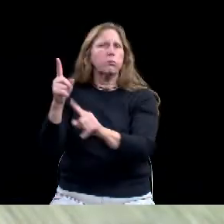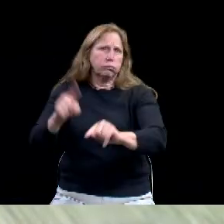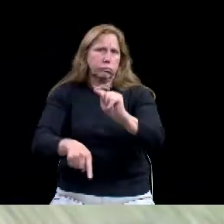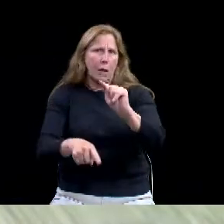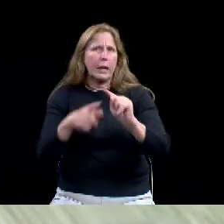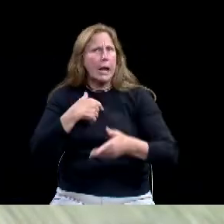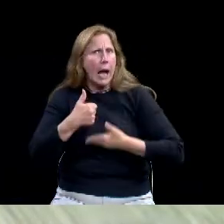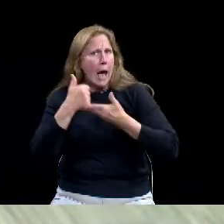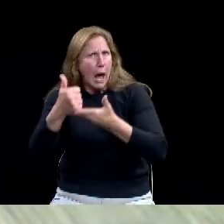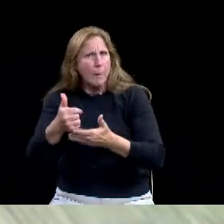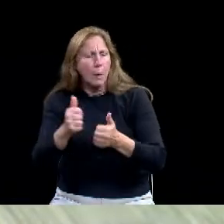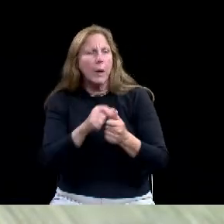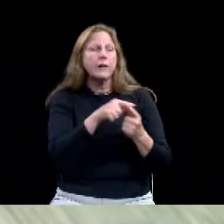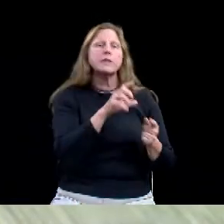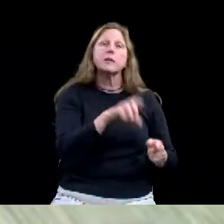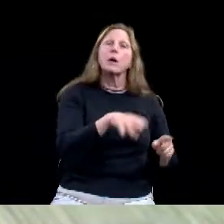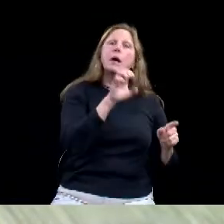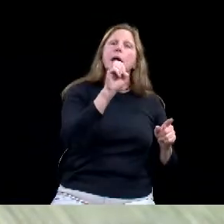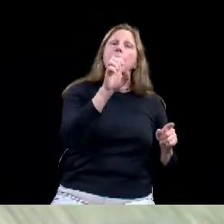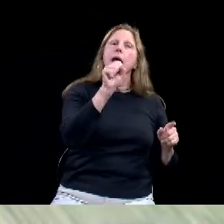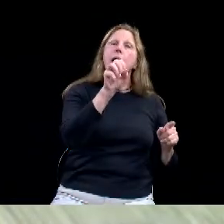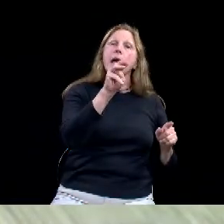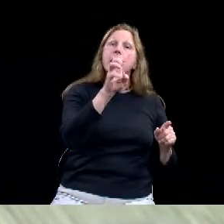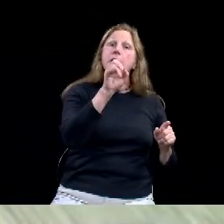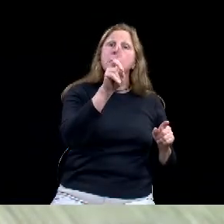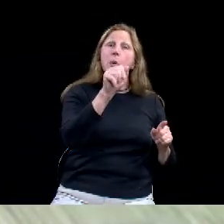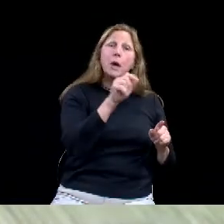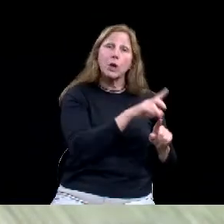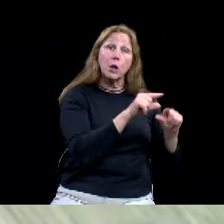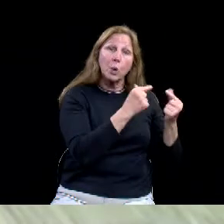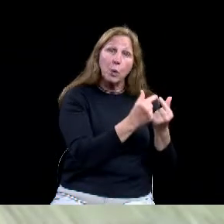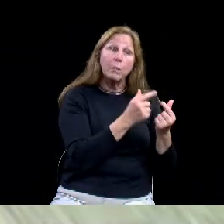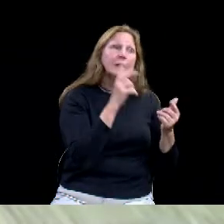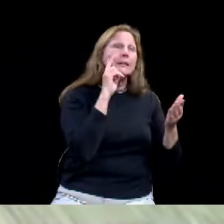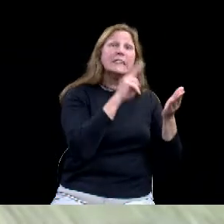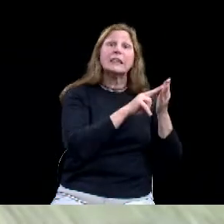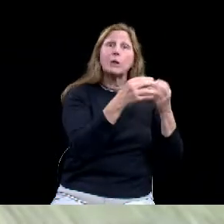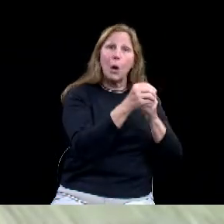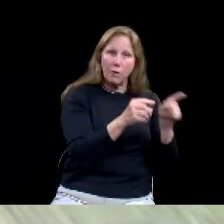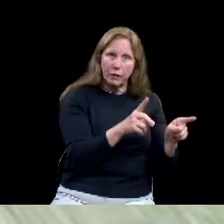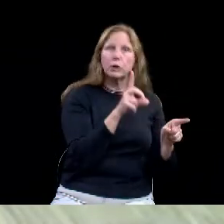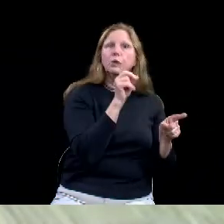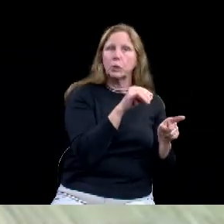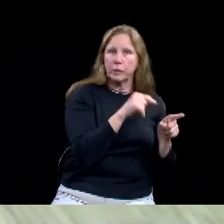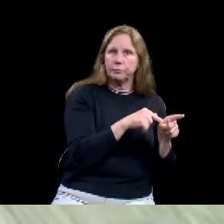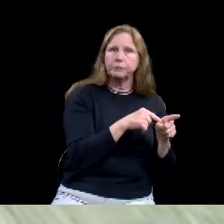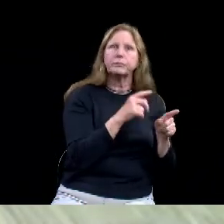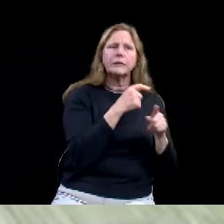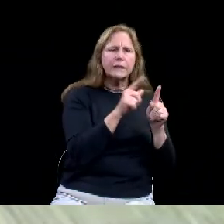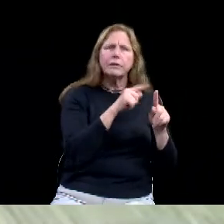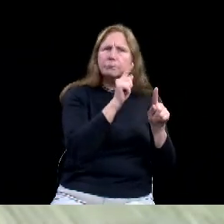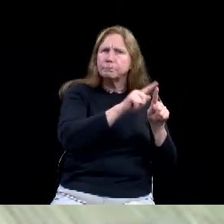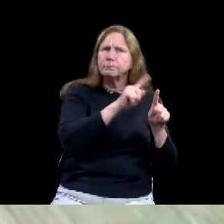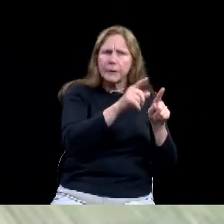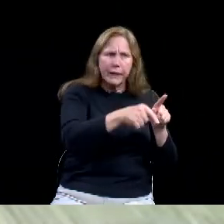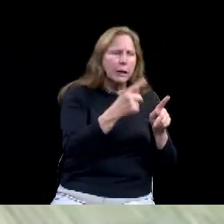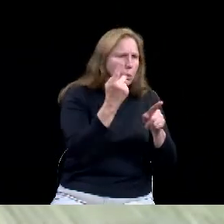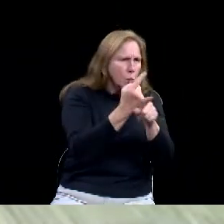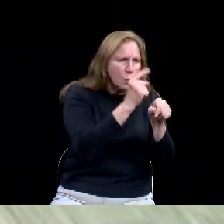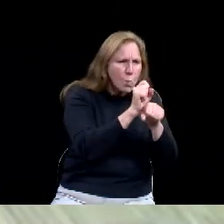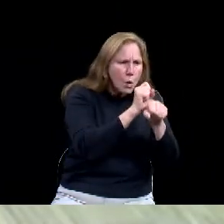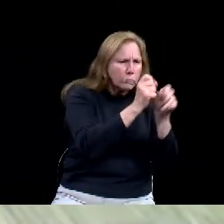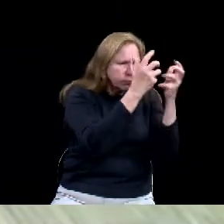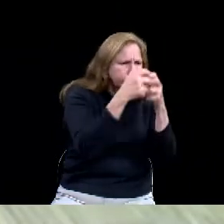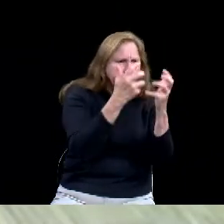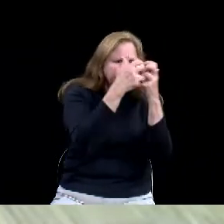several pieces of this parade, as well as other groups like Police and Fire, Public Works, Municipal Information, and City Attorney's